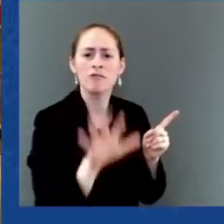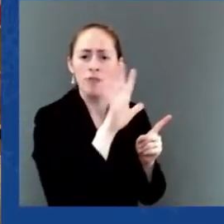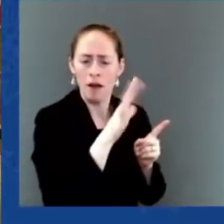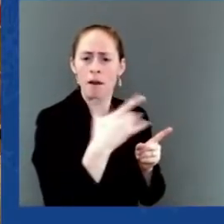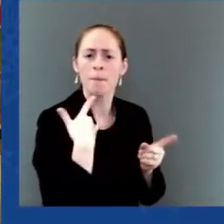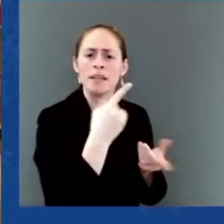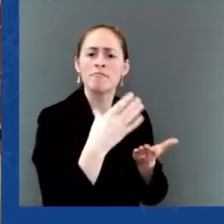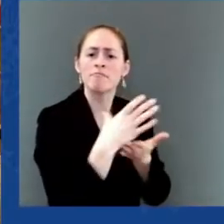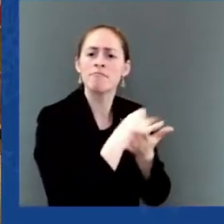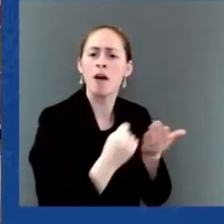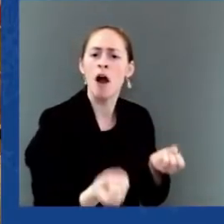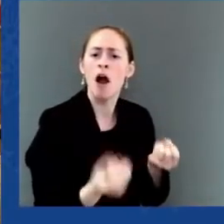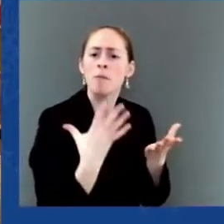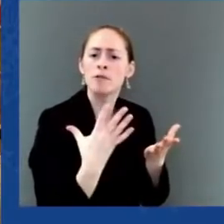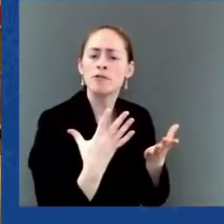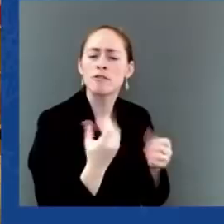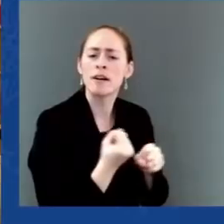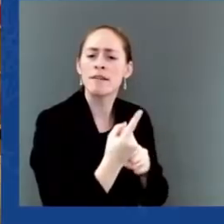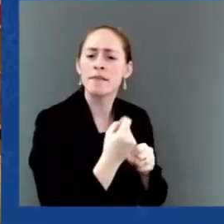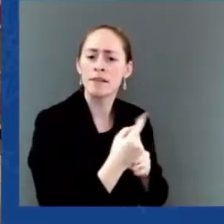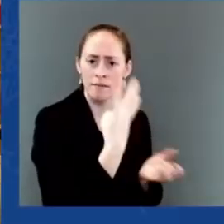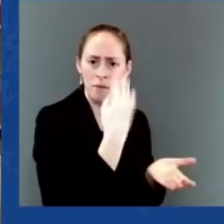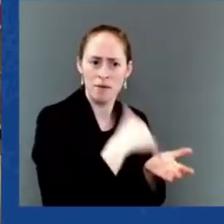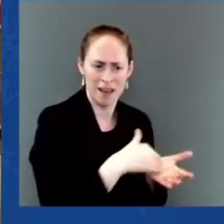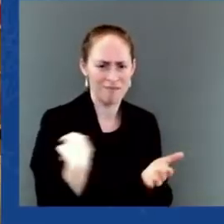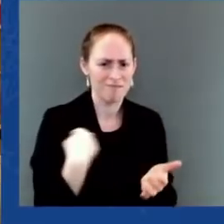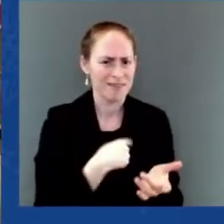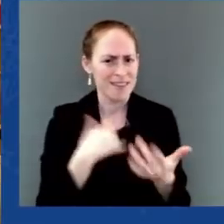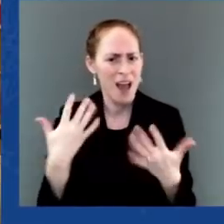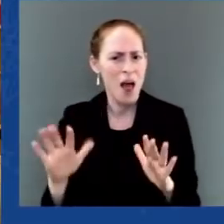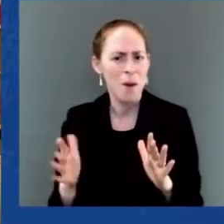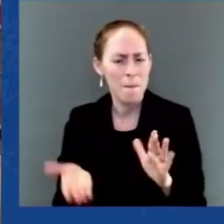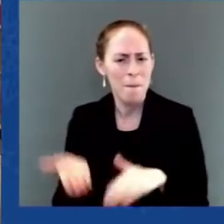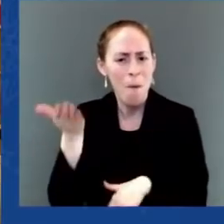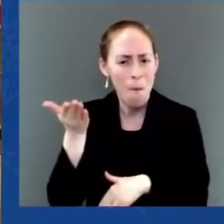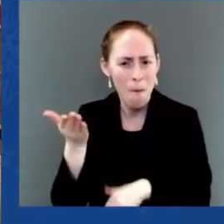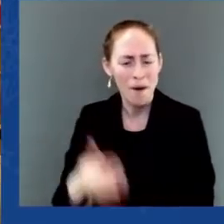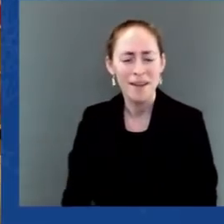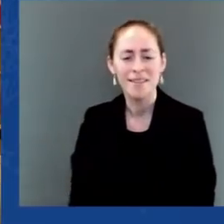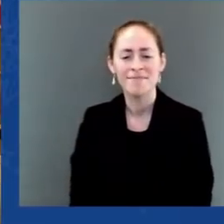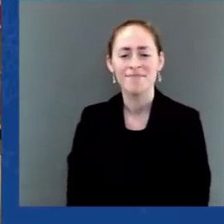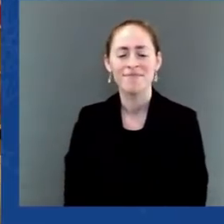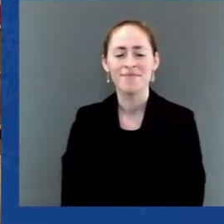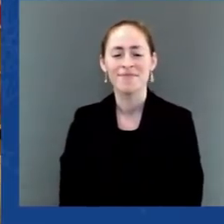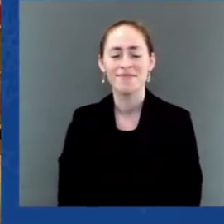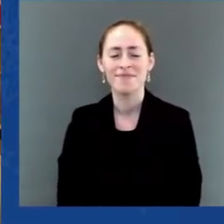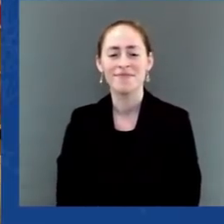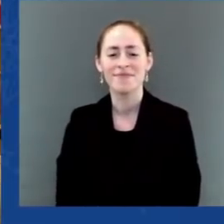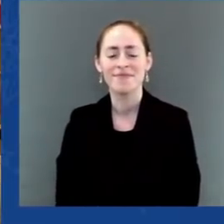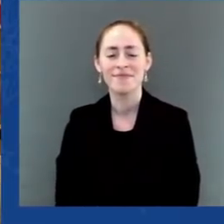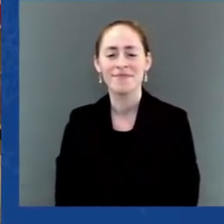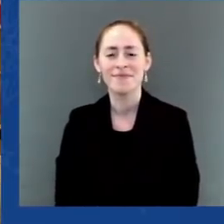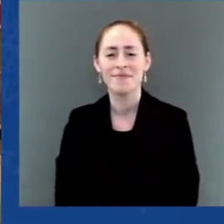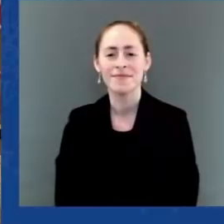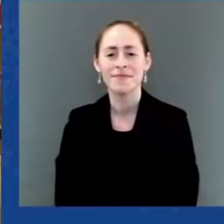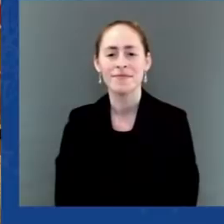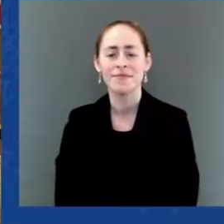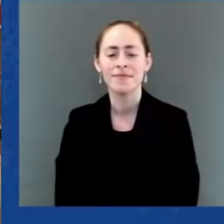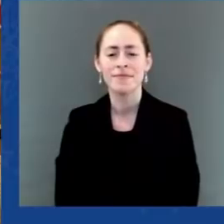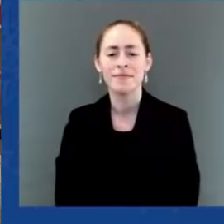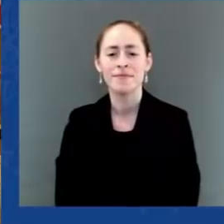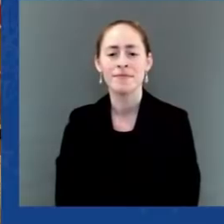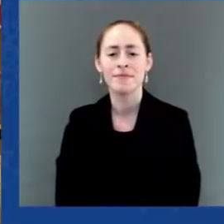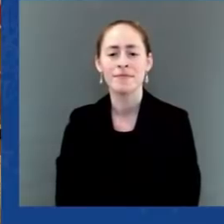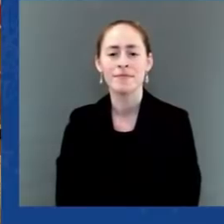have to wait in line to get home appliances